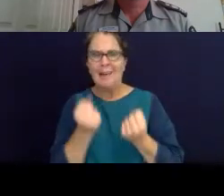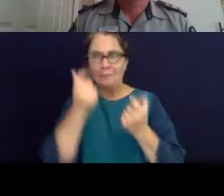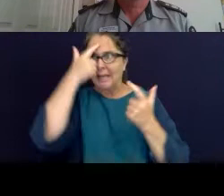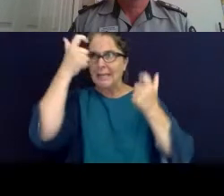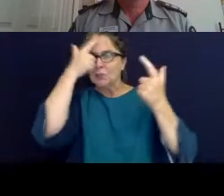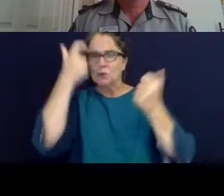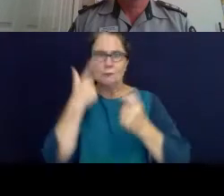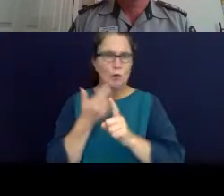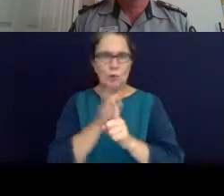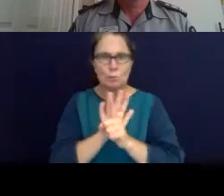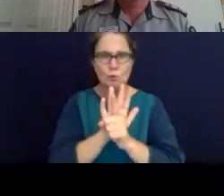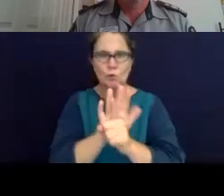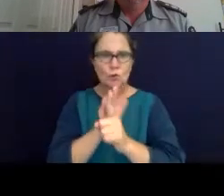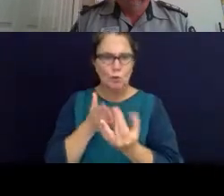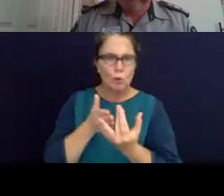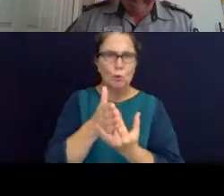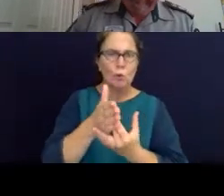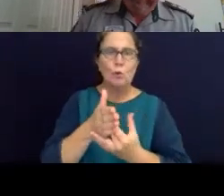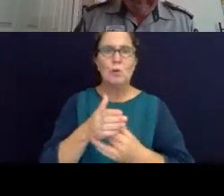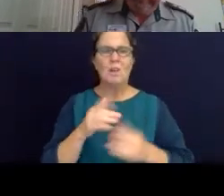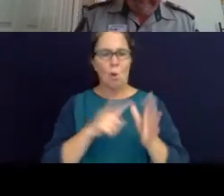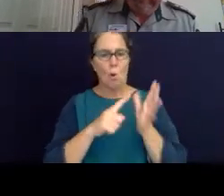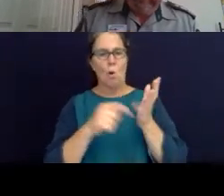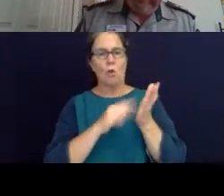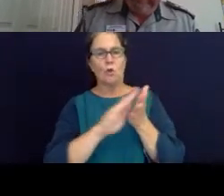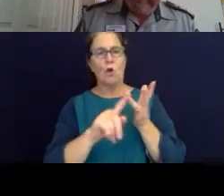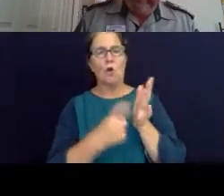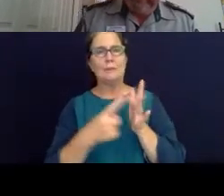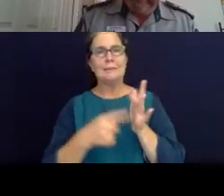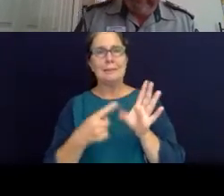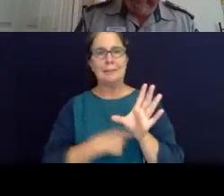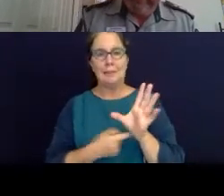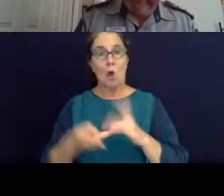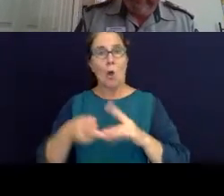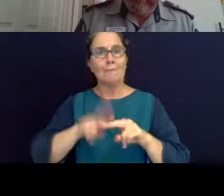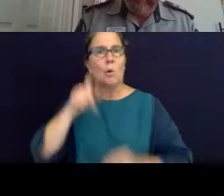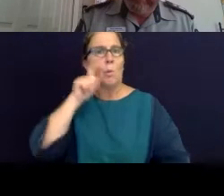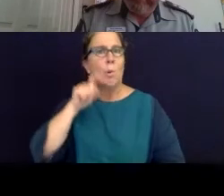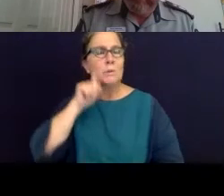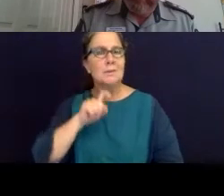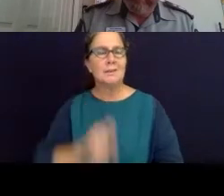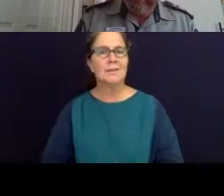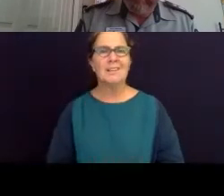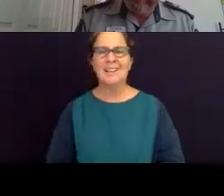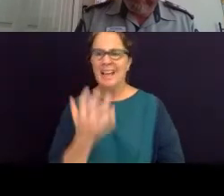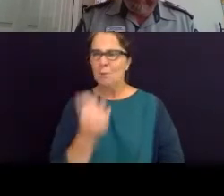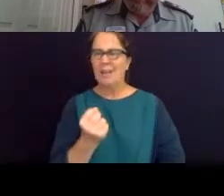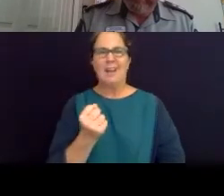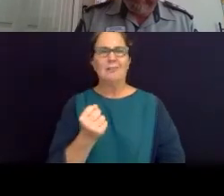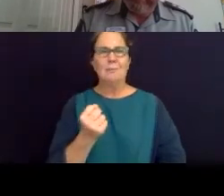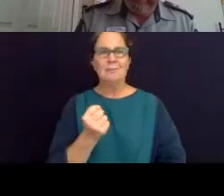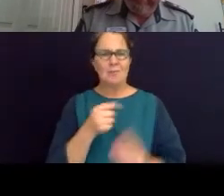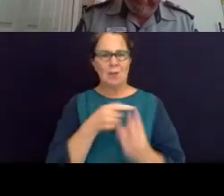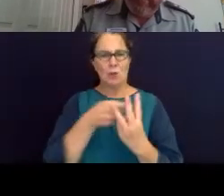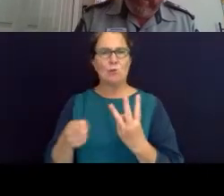with the manaa te wai, the authority of water. And we also see it through the three waters reforms that are coming through relating